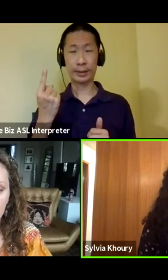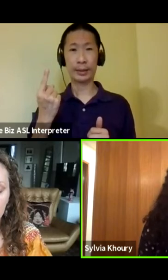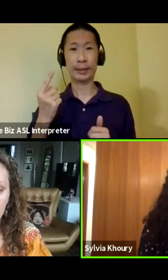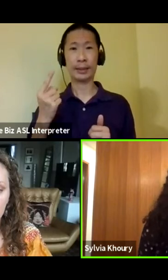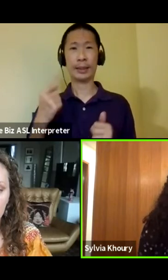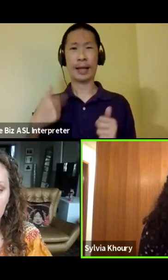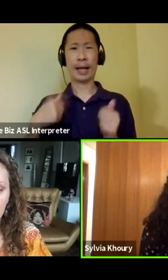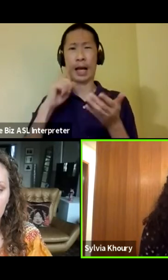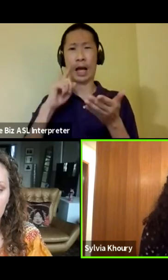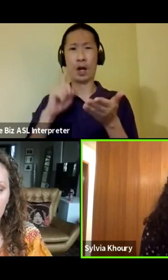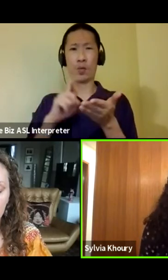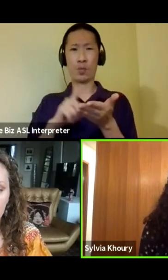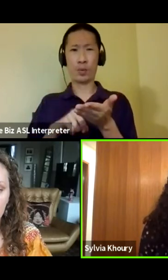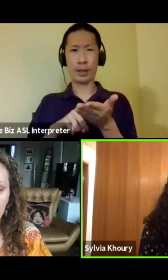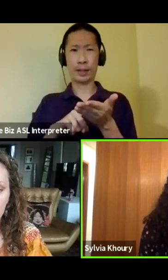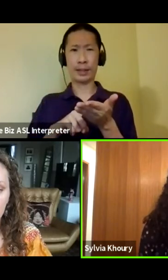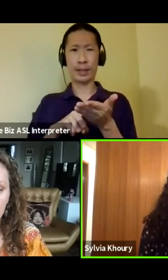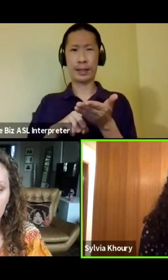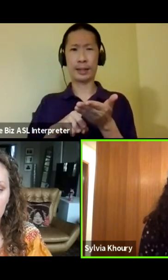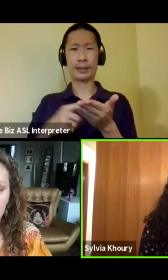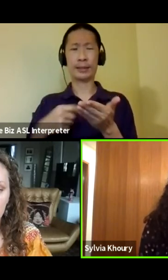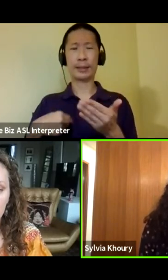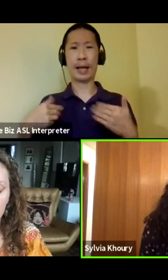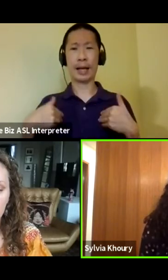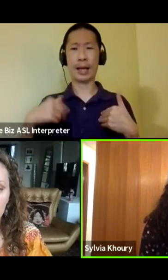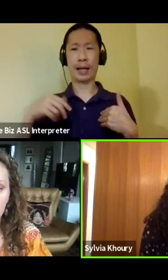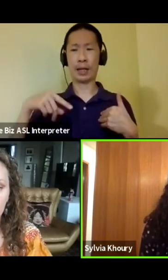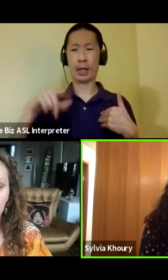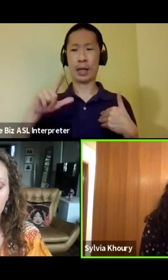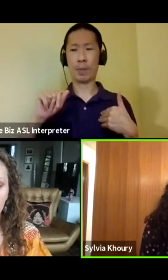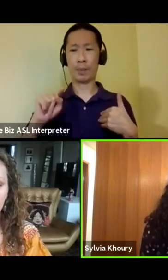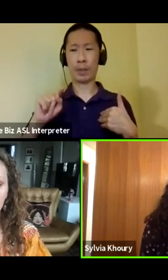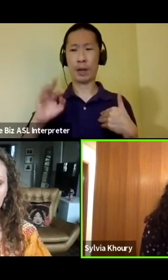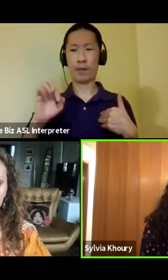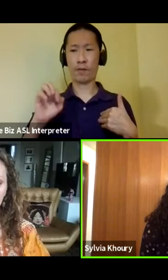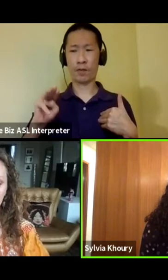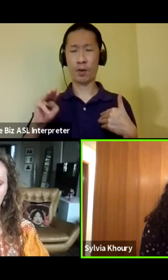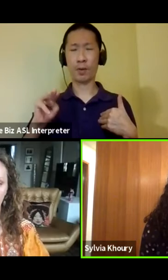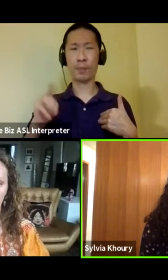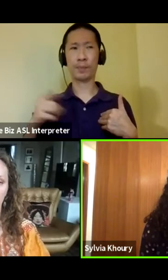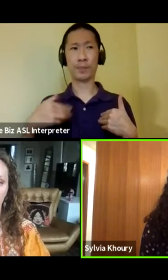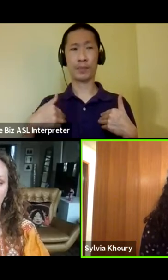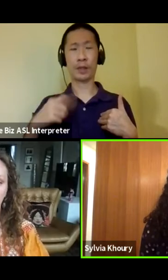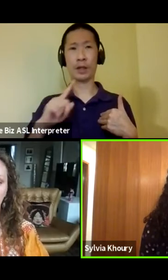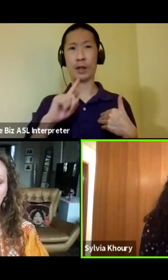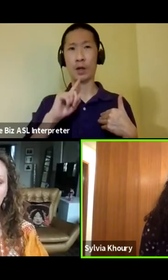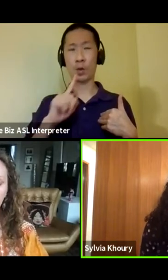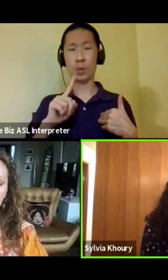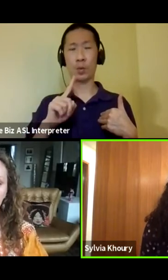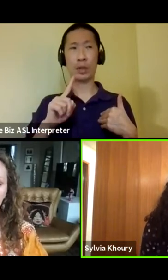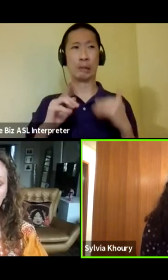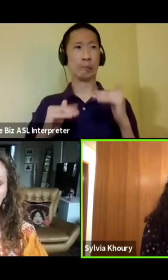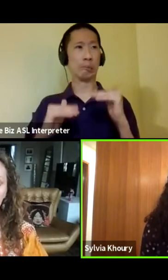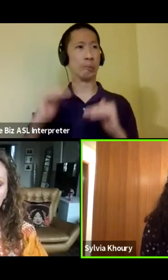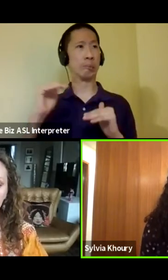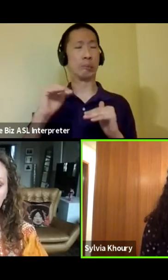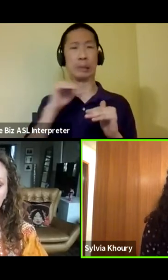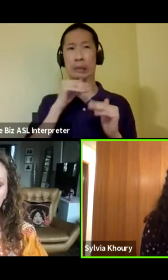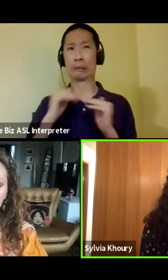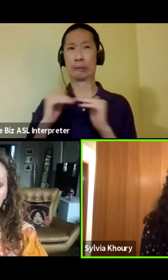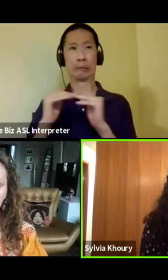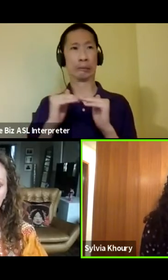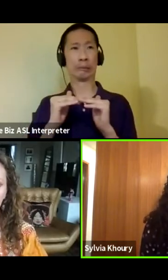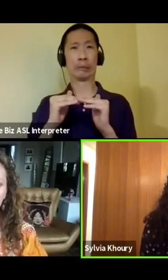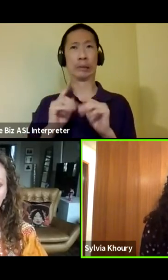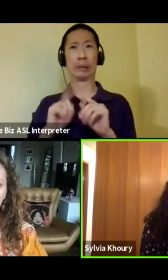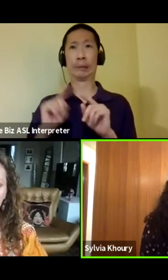recognized that I had a platform and I recognized that there was a real injustice being done for a really long time that no